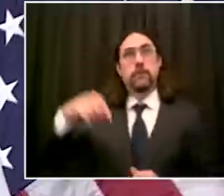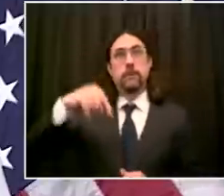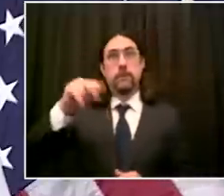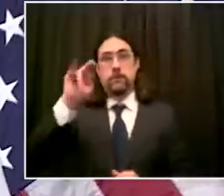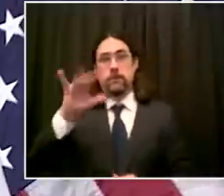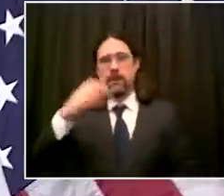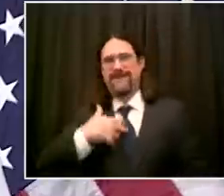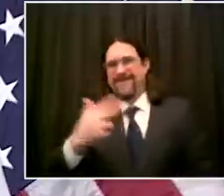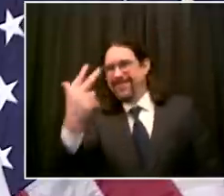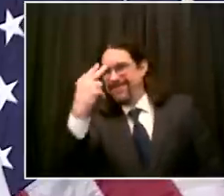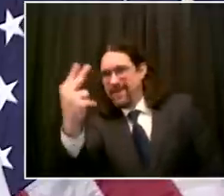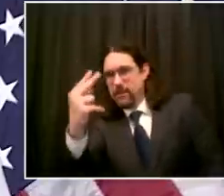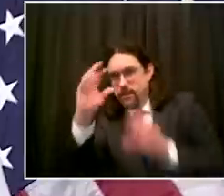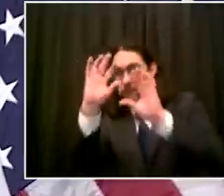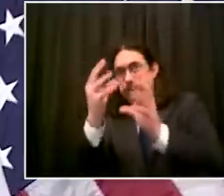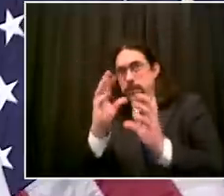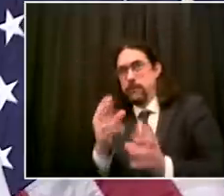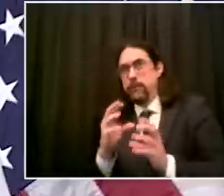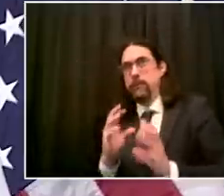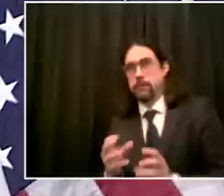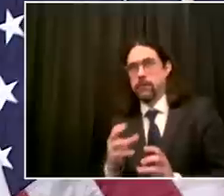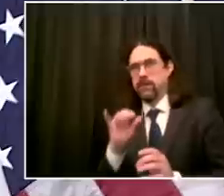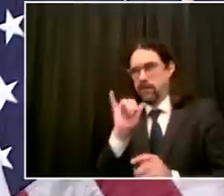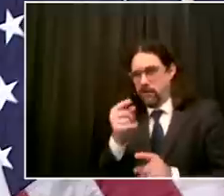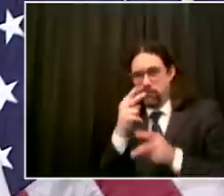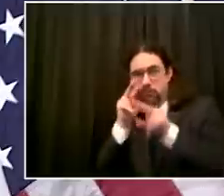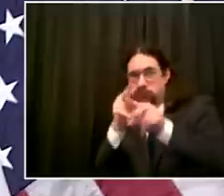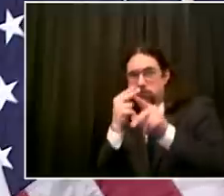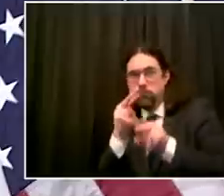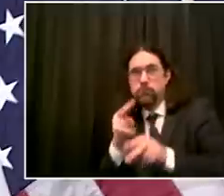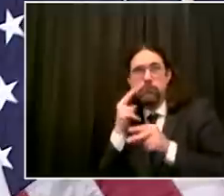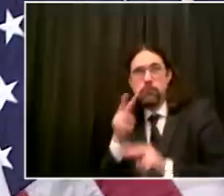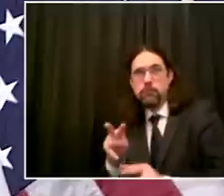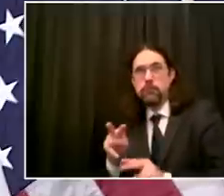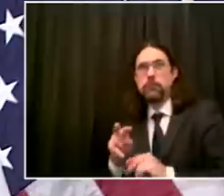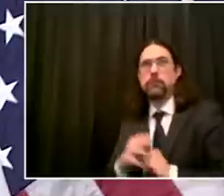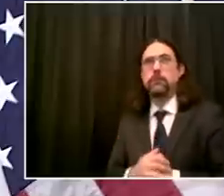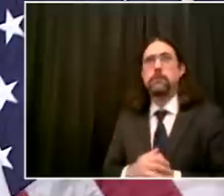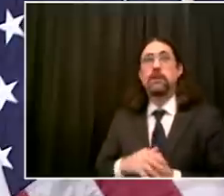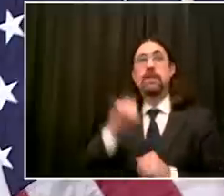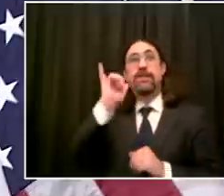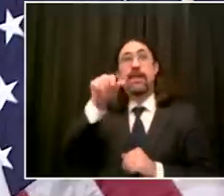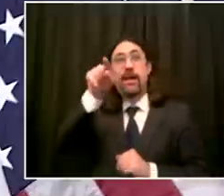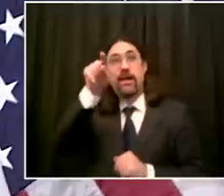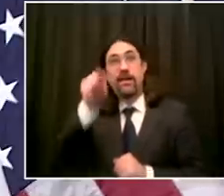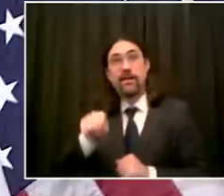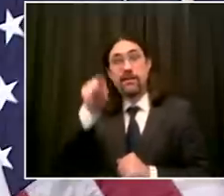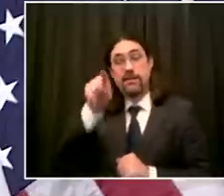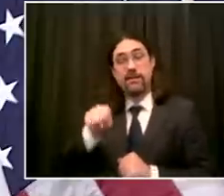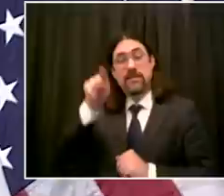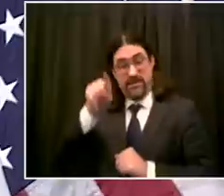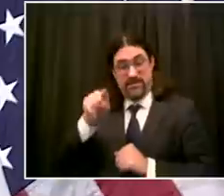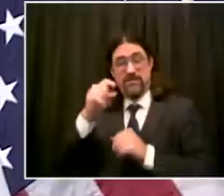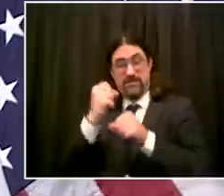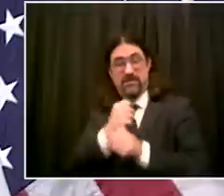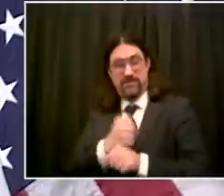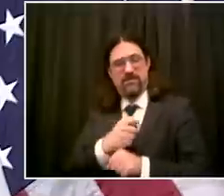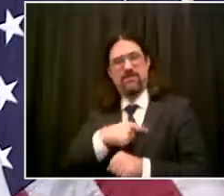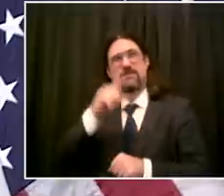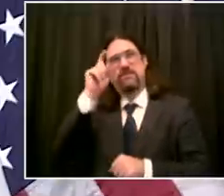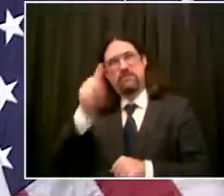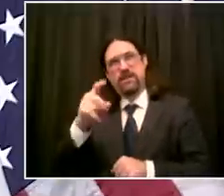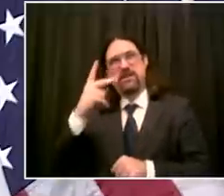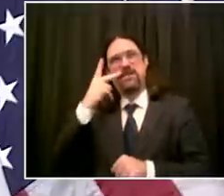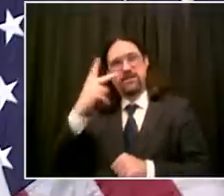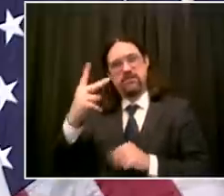and we need to hit all seven of the state indicators and we have to be confident just to